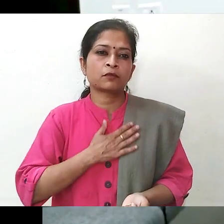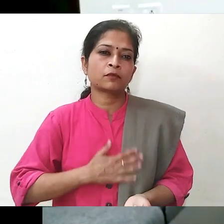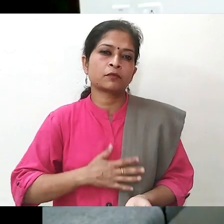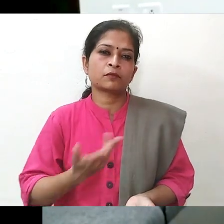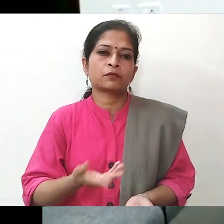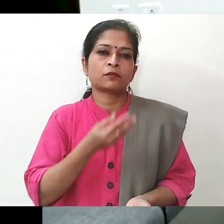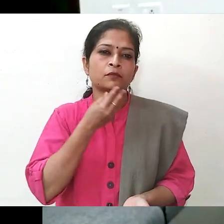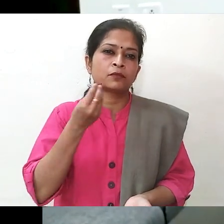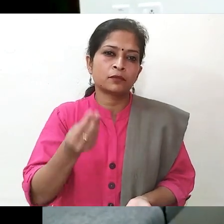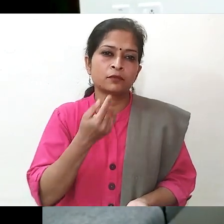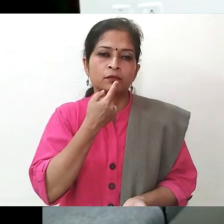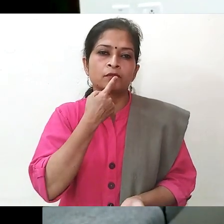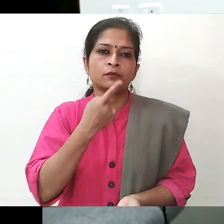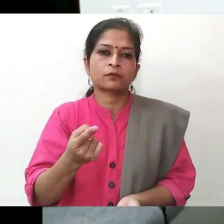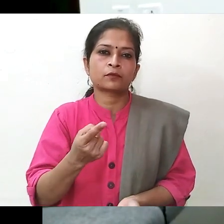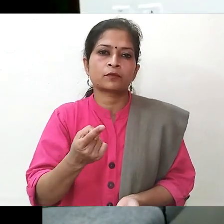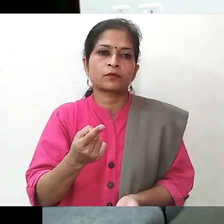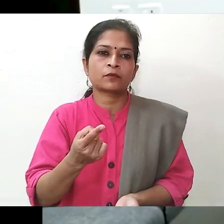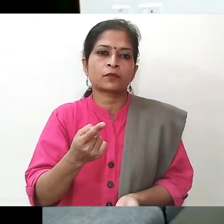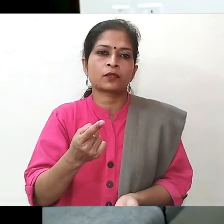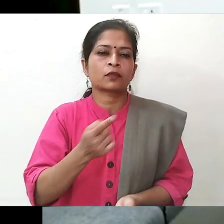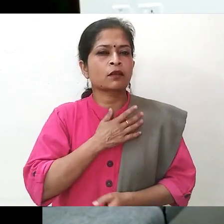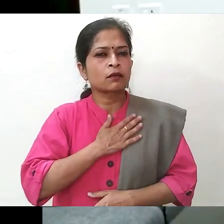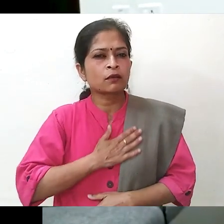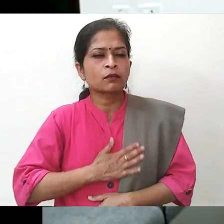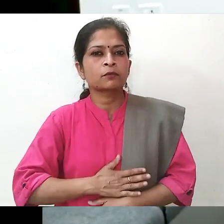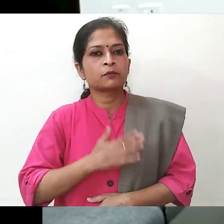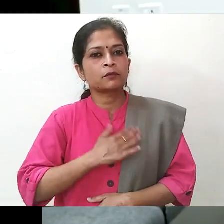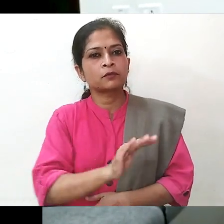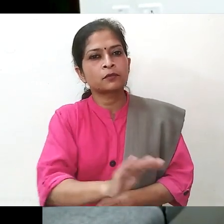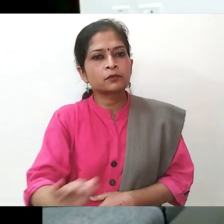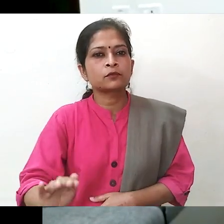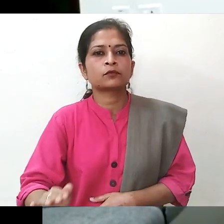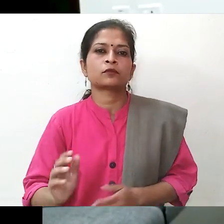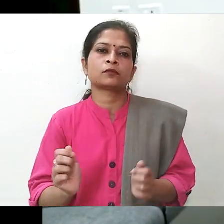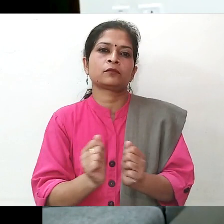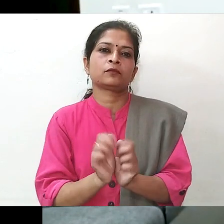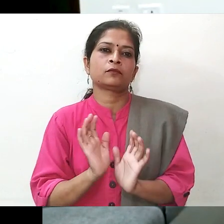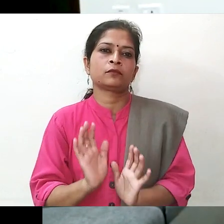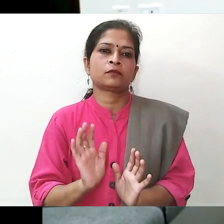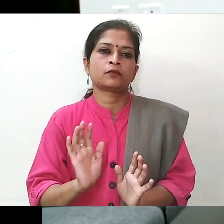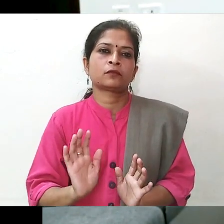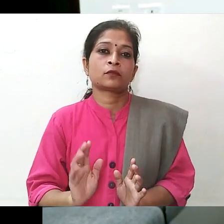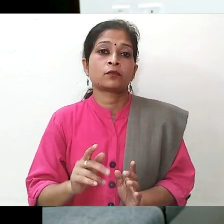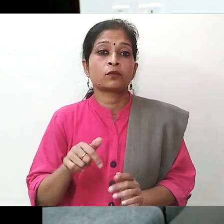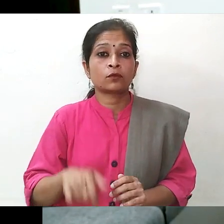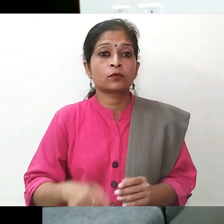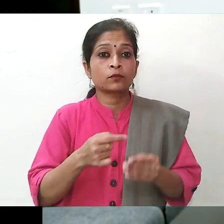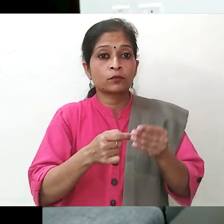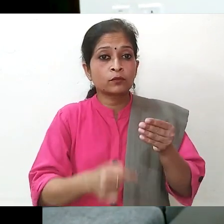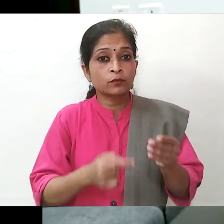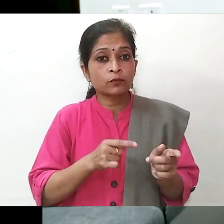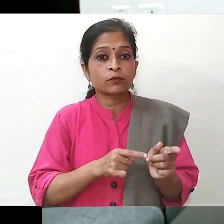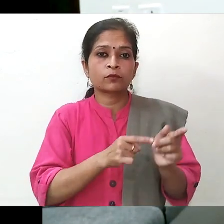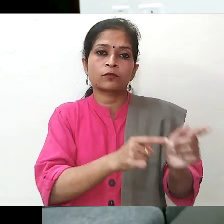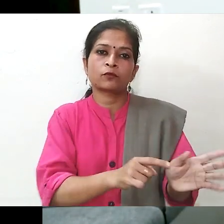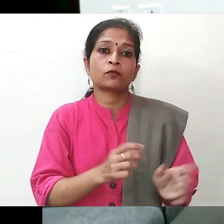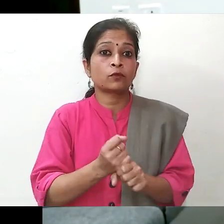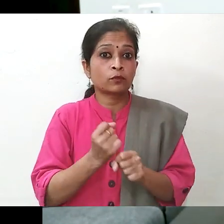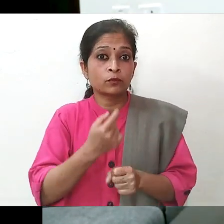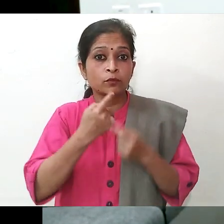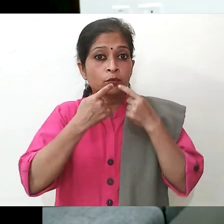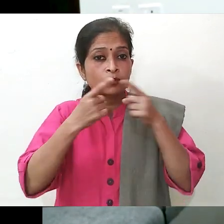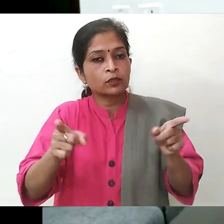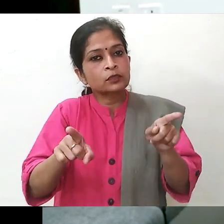I am humbly requesting the parents, please be patient with your children and please follow the